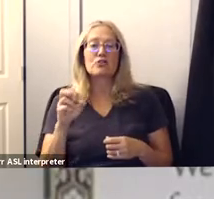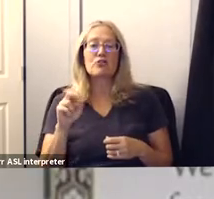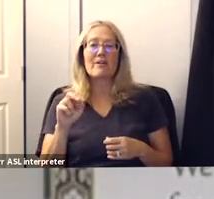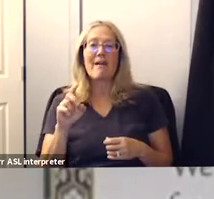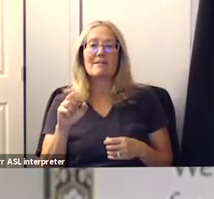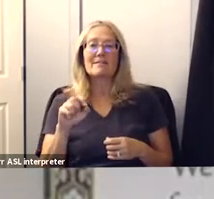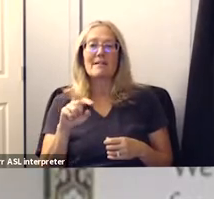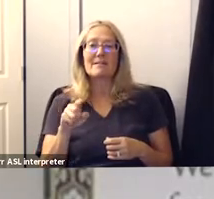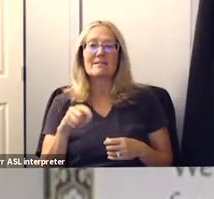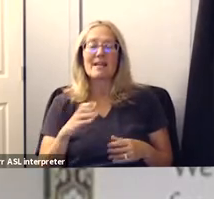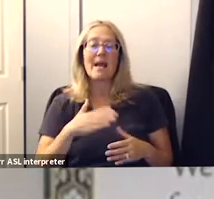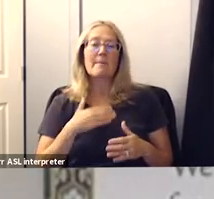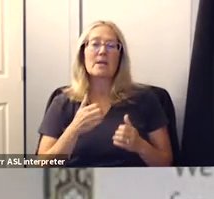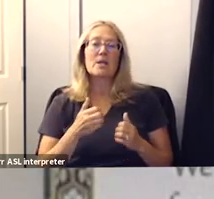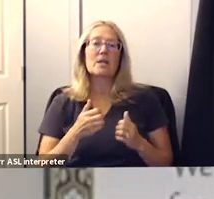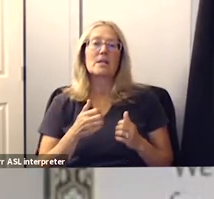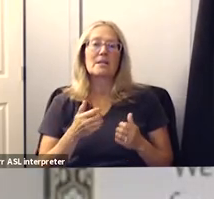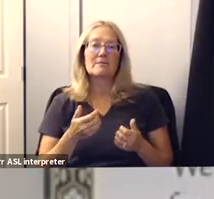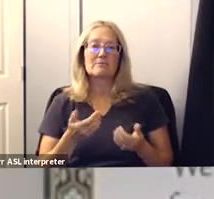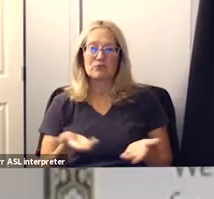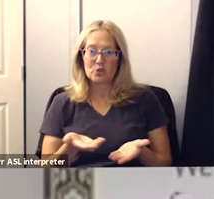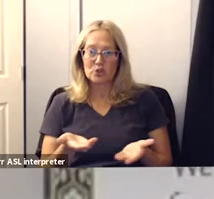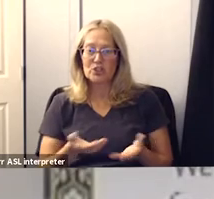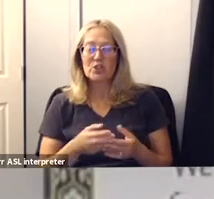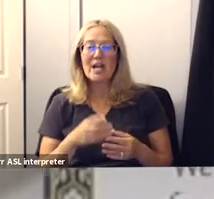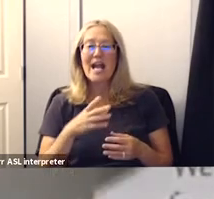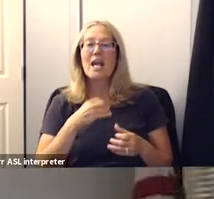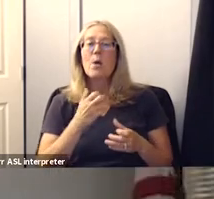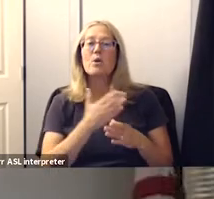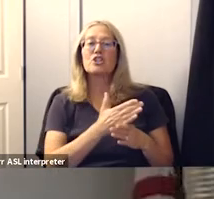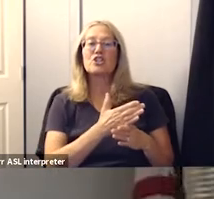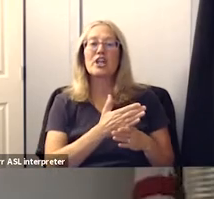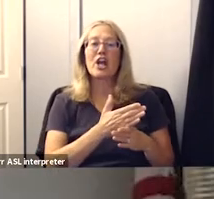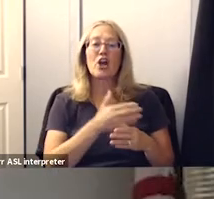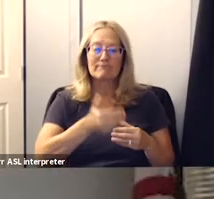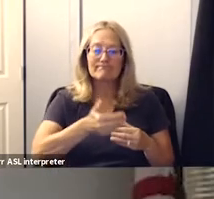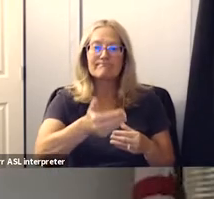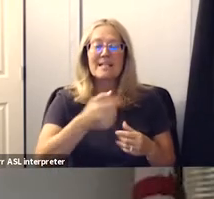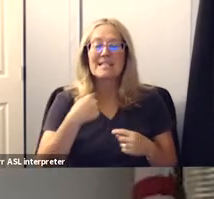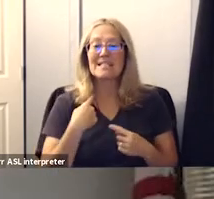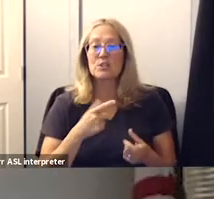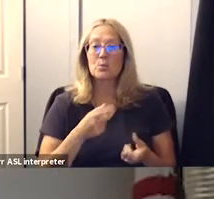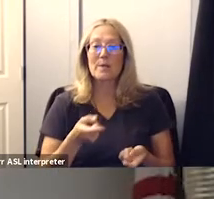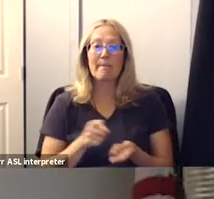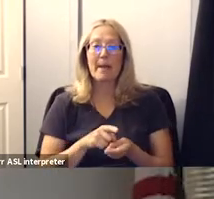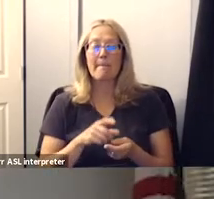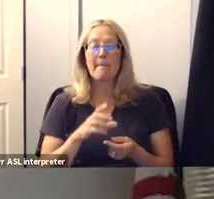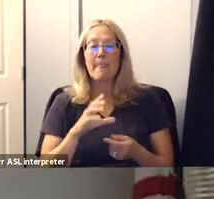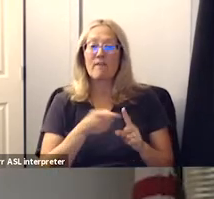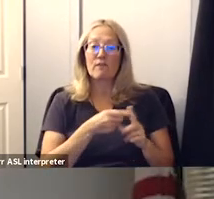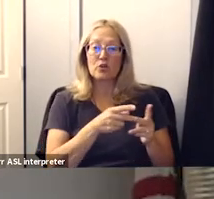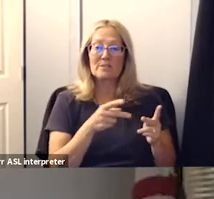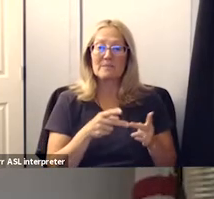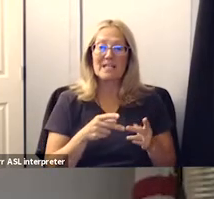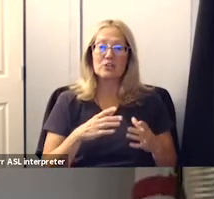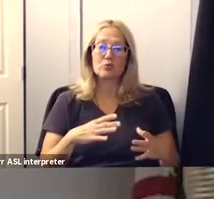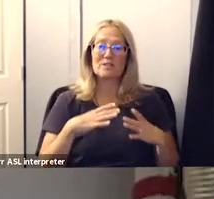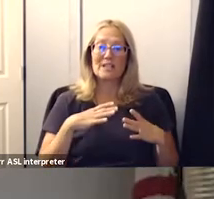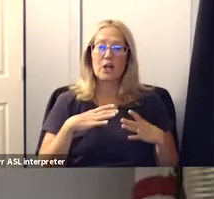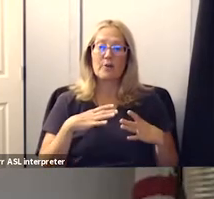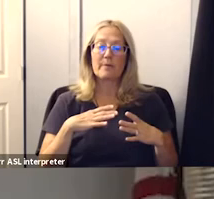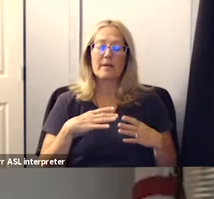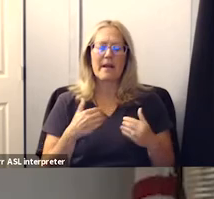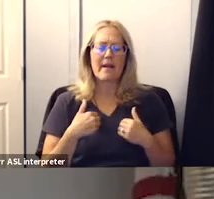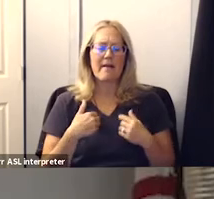have you and i'd like to share a few milestones that have happened since we met uh first of all uh the retirement we had